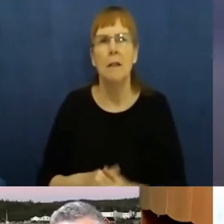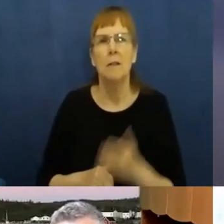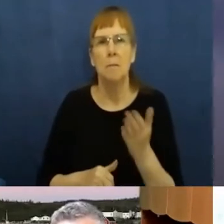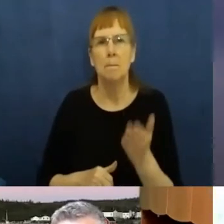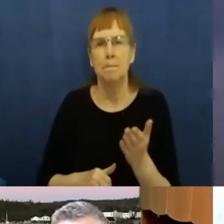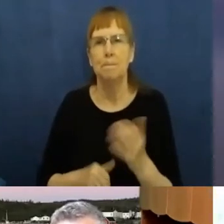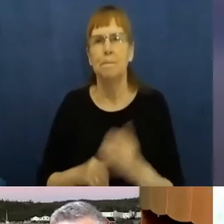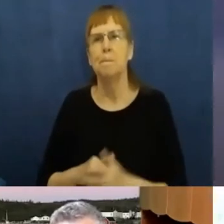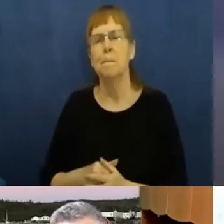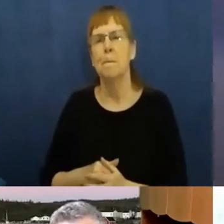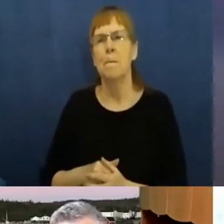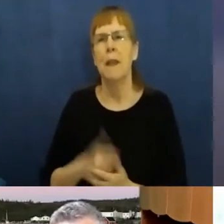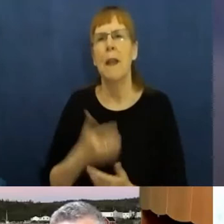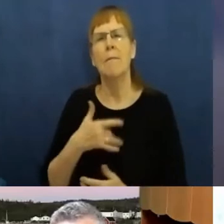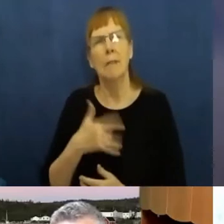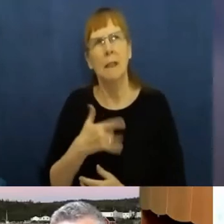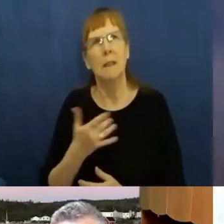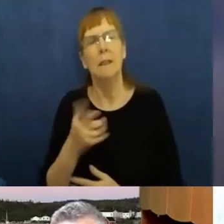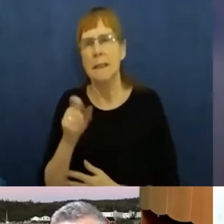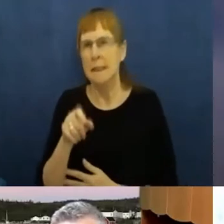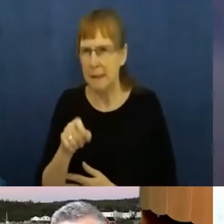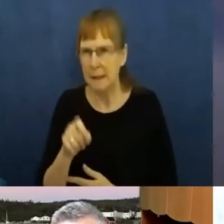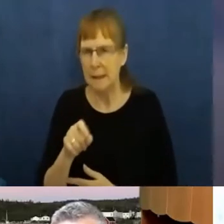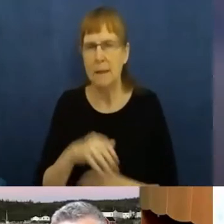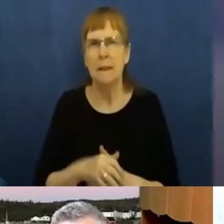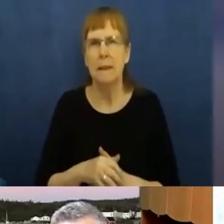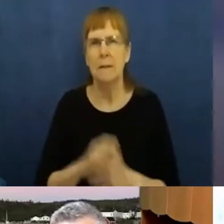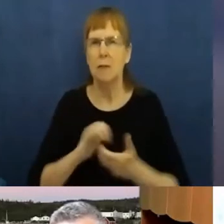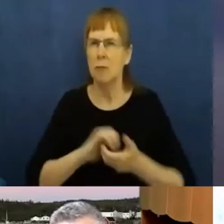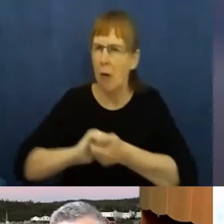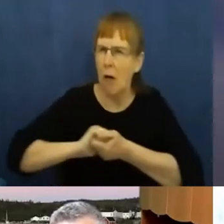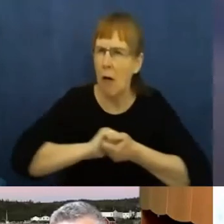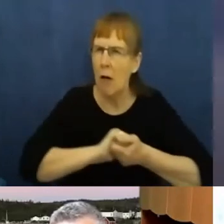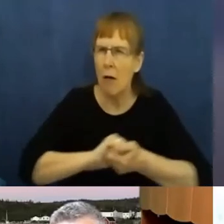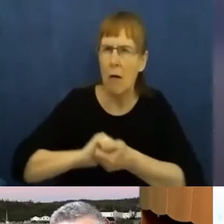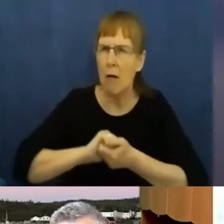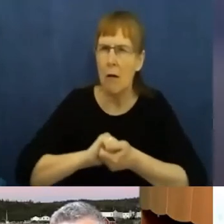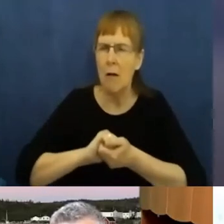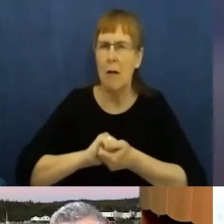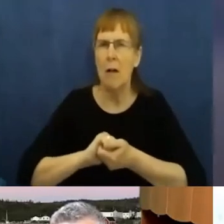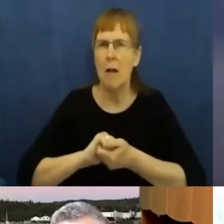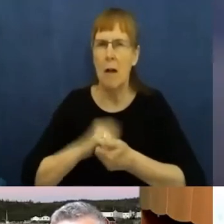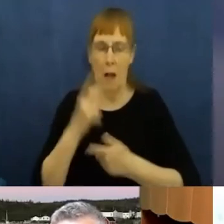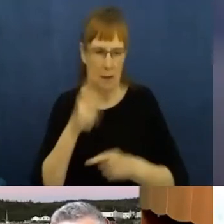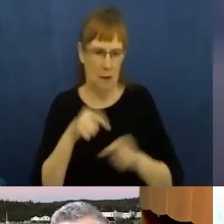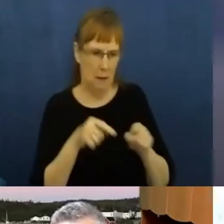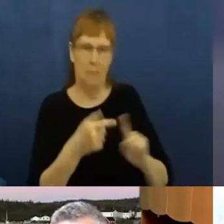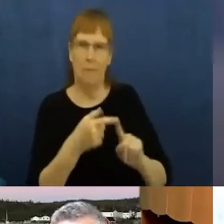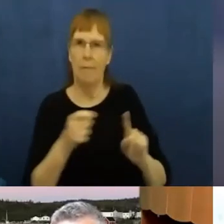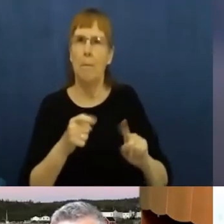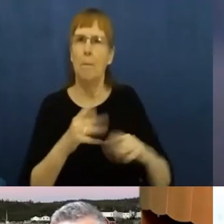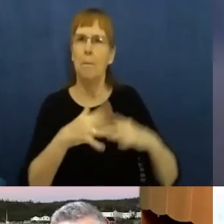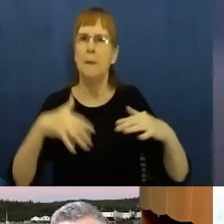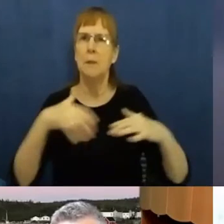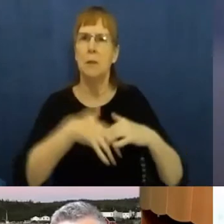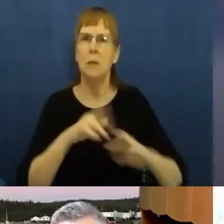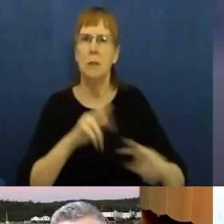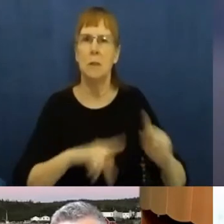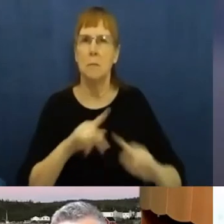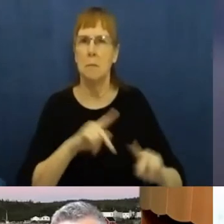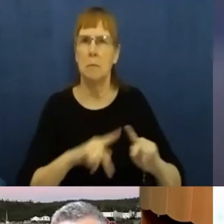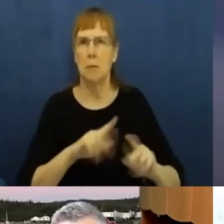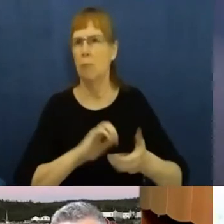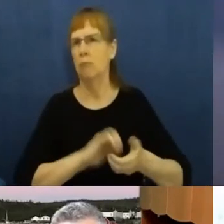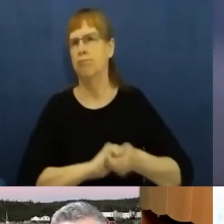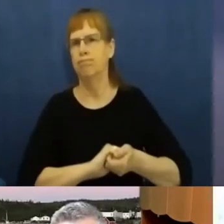I want to focus on the interconnectedness and solidarity of Indigenous people that I've seen. In Alberta,